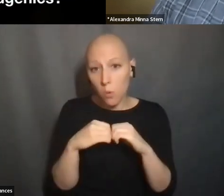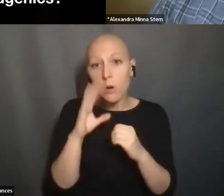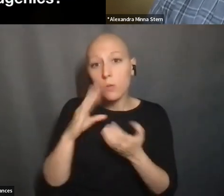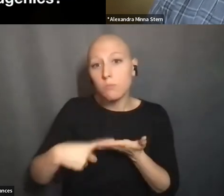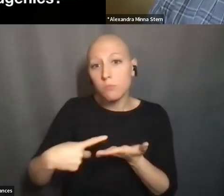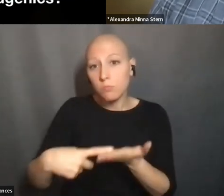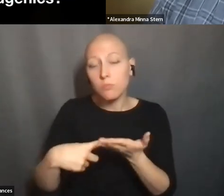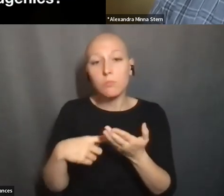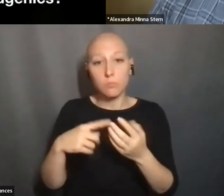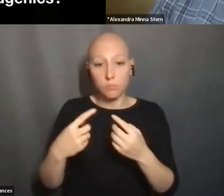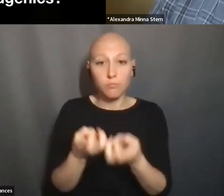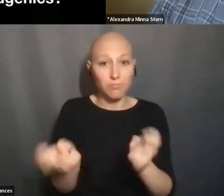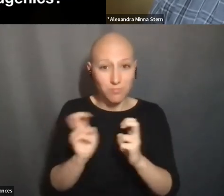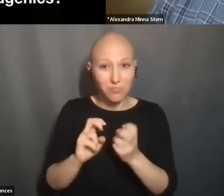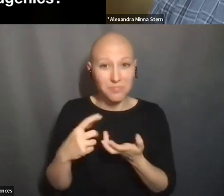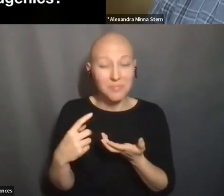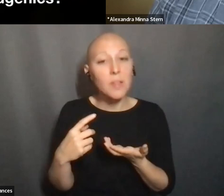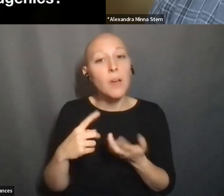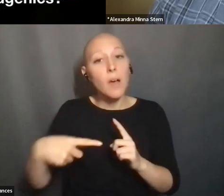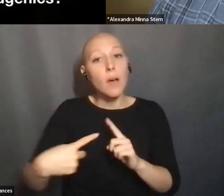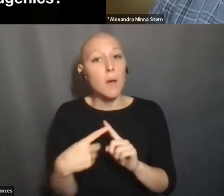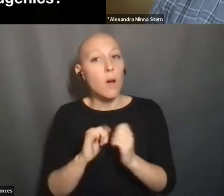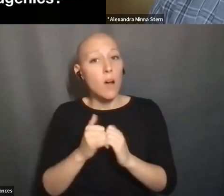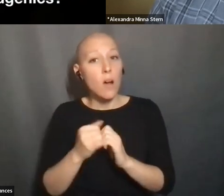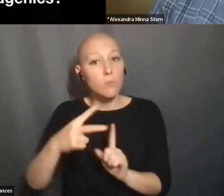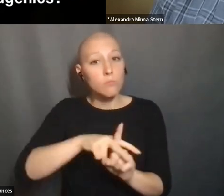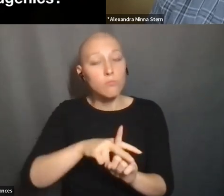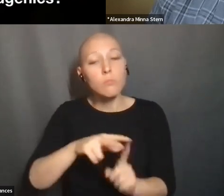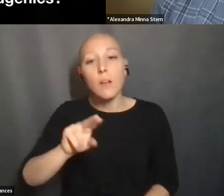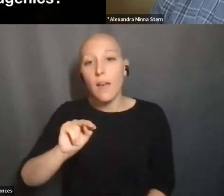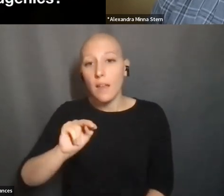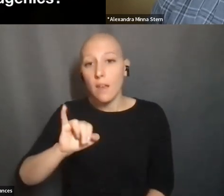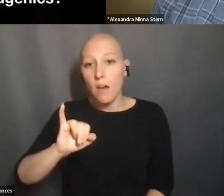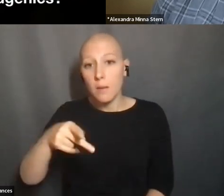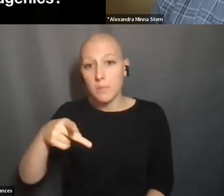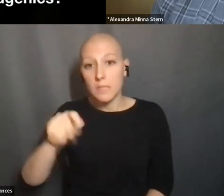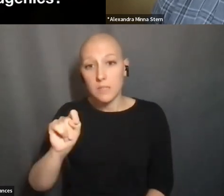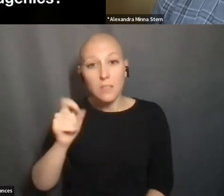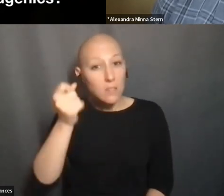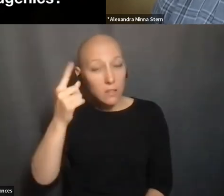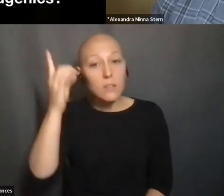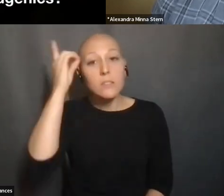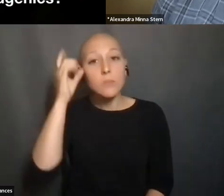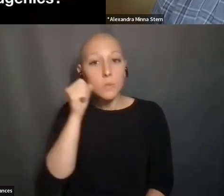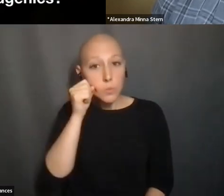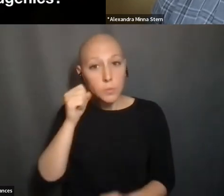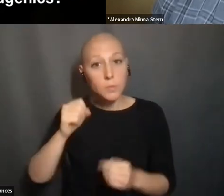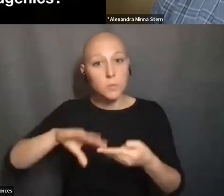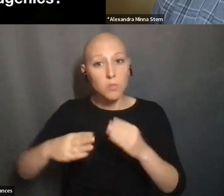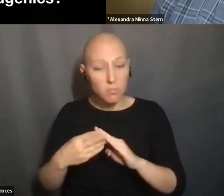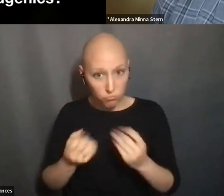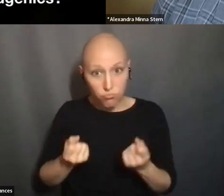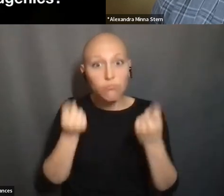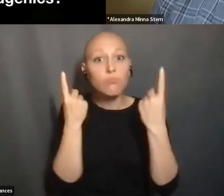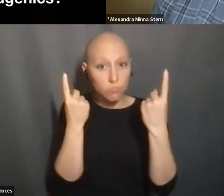TODAY ABOUT THE IMPLICATIONS OF NIPT, WHICH THE DOWN SYNDROME COMMUNITY HAS UNDERSTANDABLY BEEN QUITE